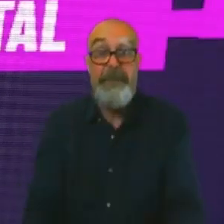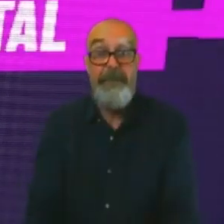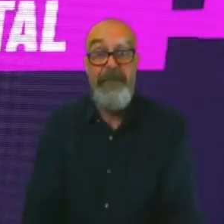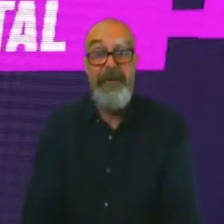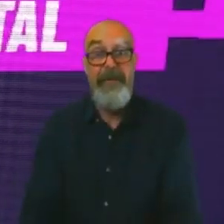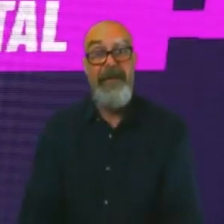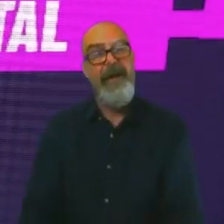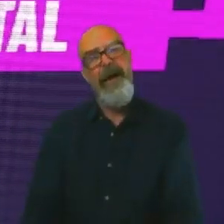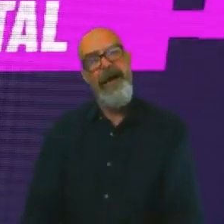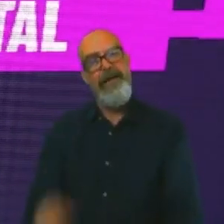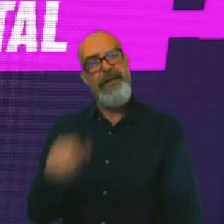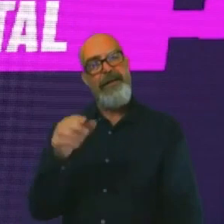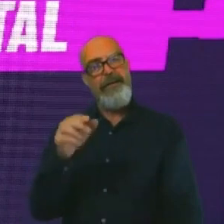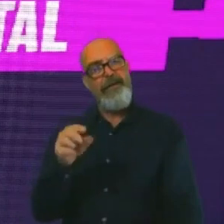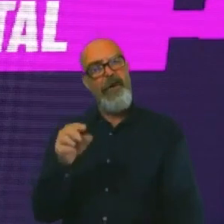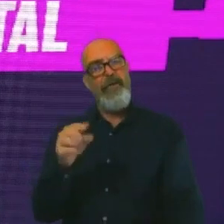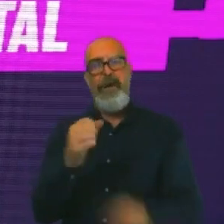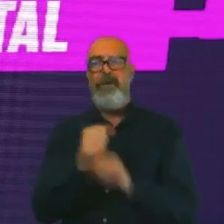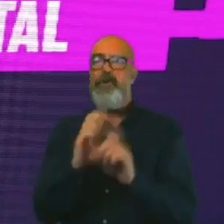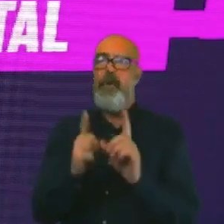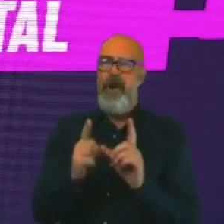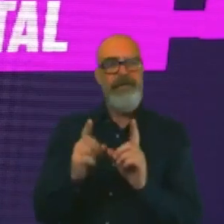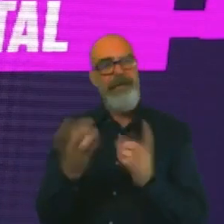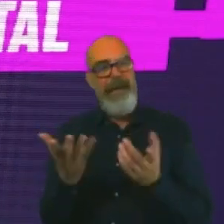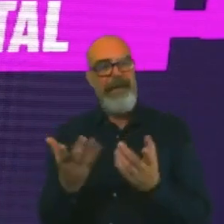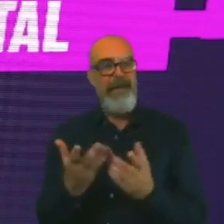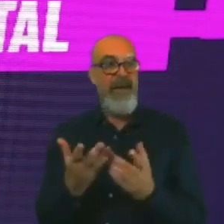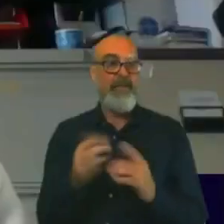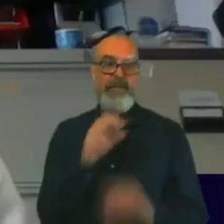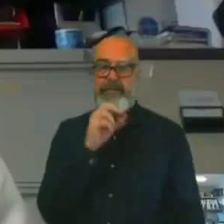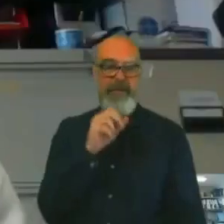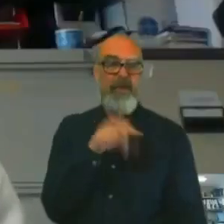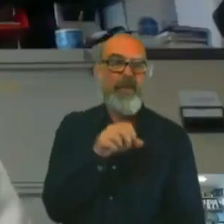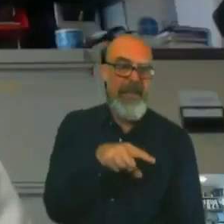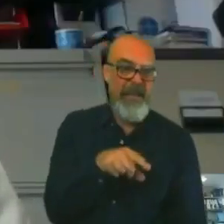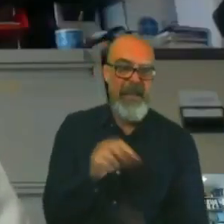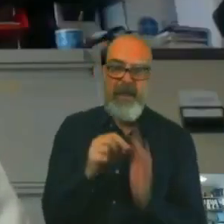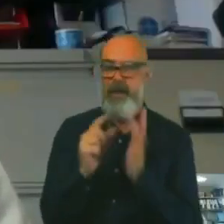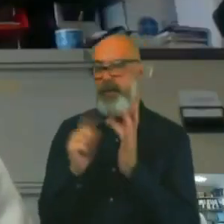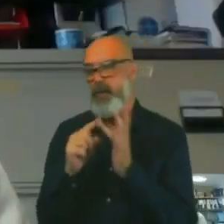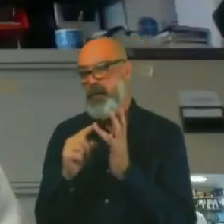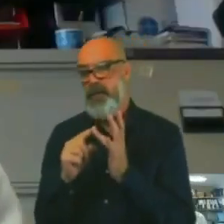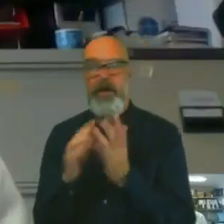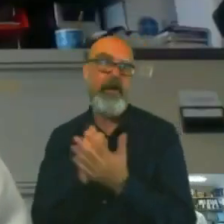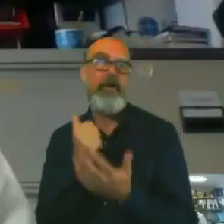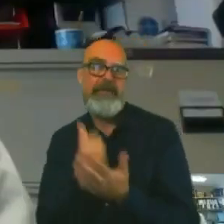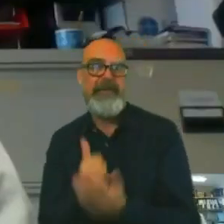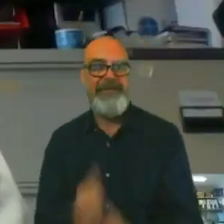there's a little bit of wee. There was a little bit of poo. It was a great day. Exactly.